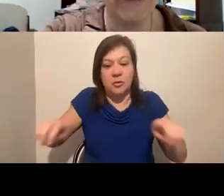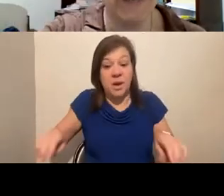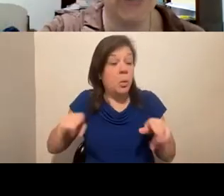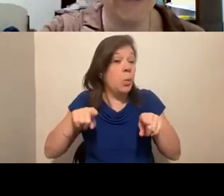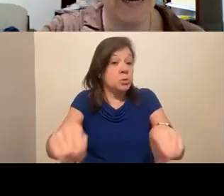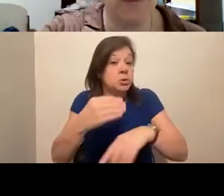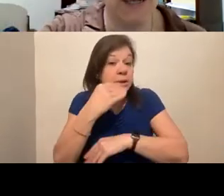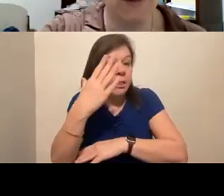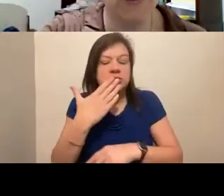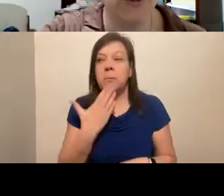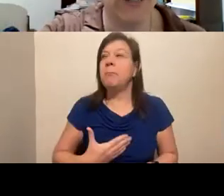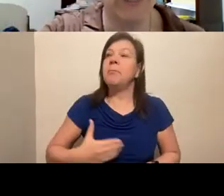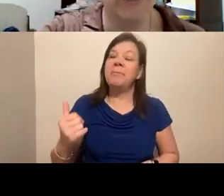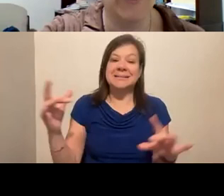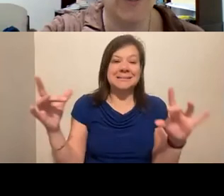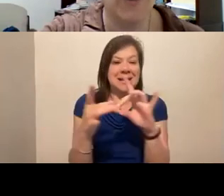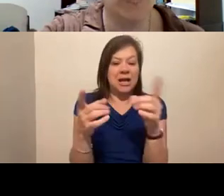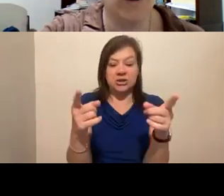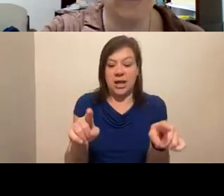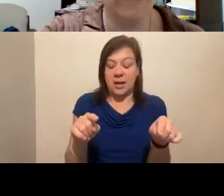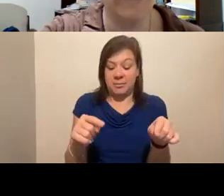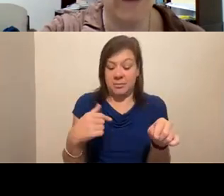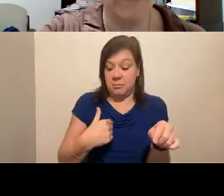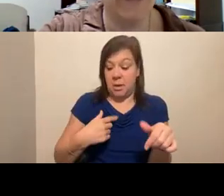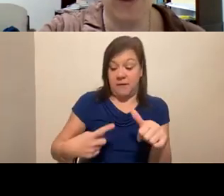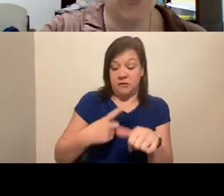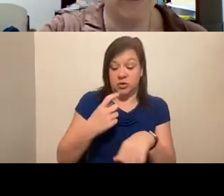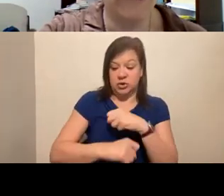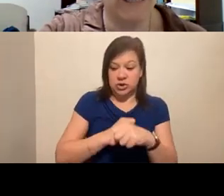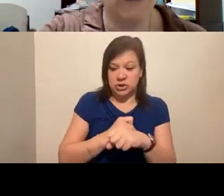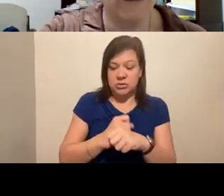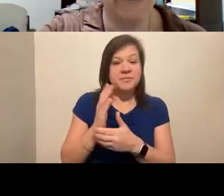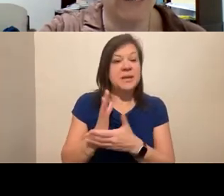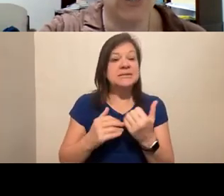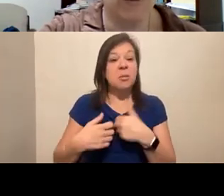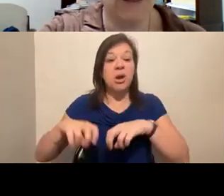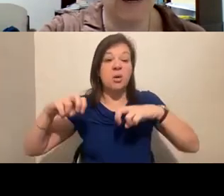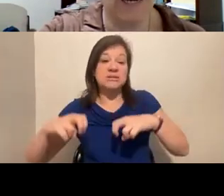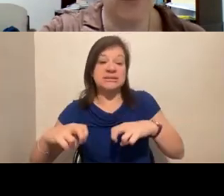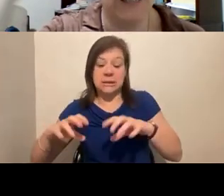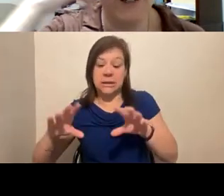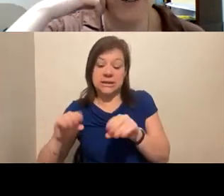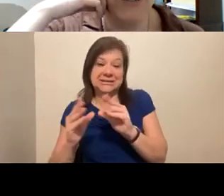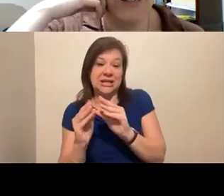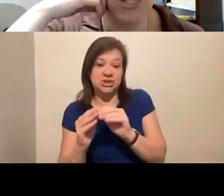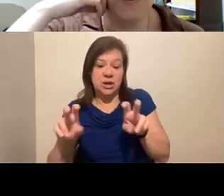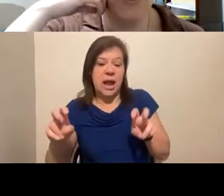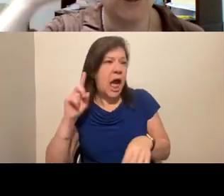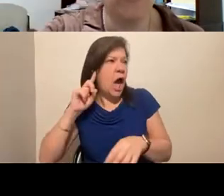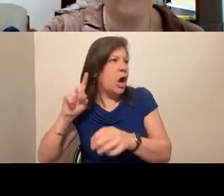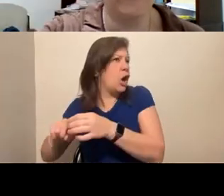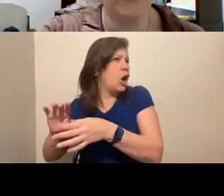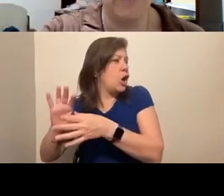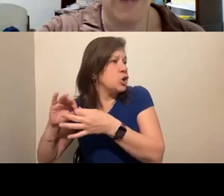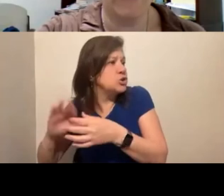best connections that I made my first year was someone who I was sitting in a session with. And I happened to hear her say that she